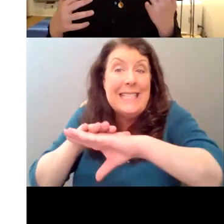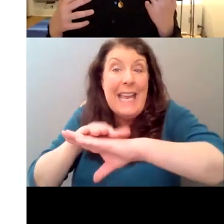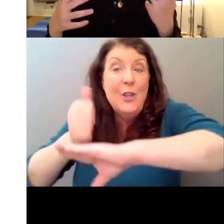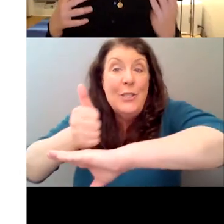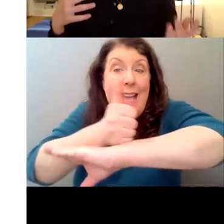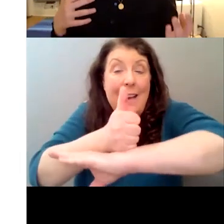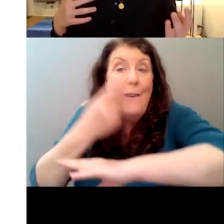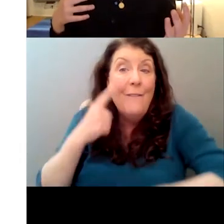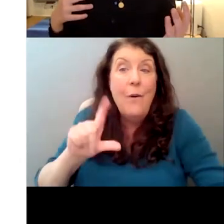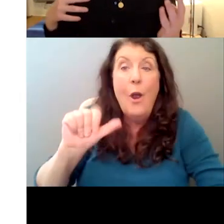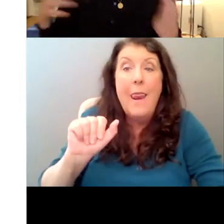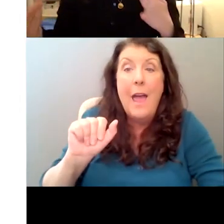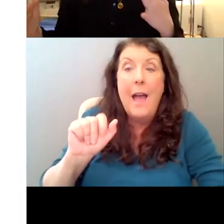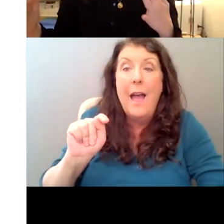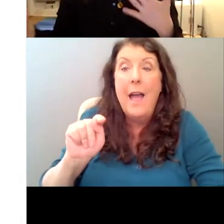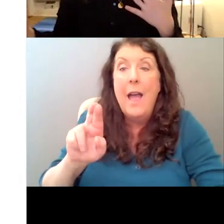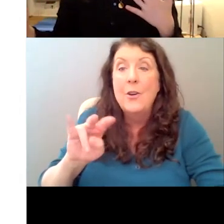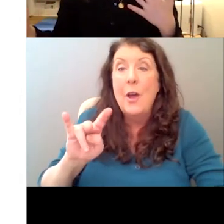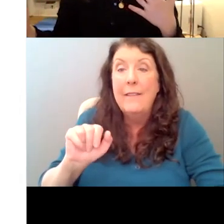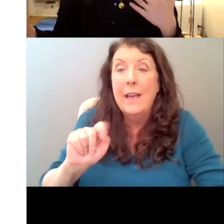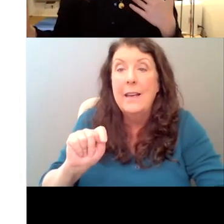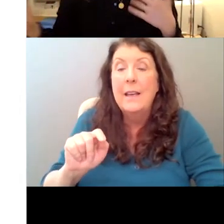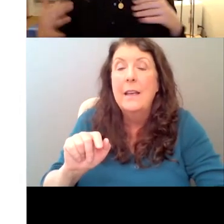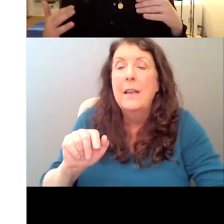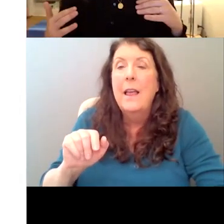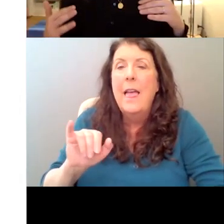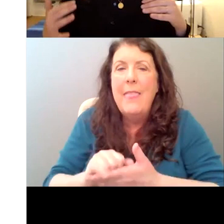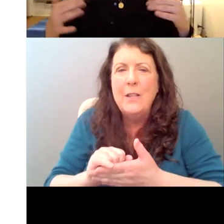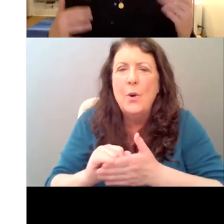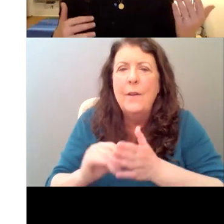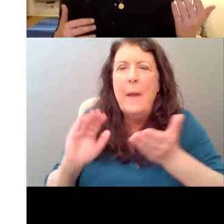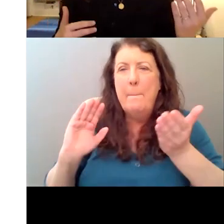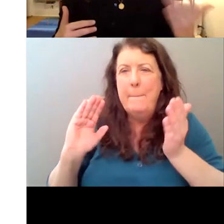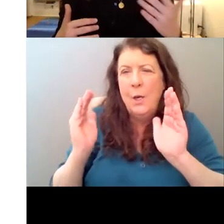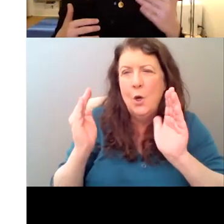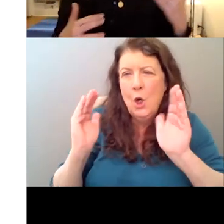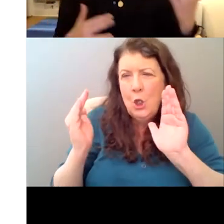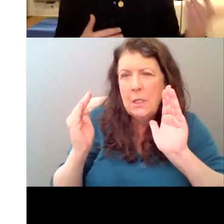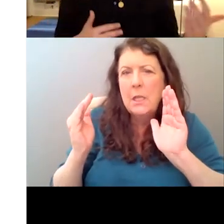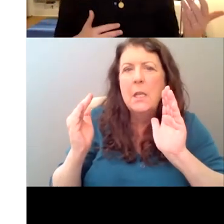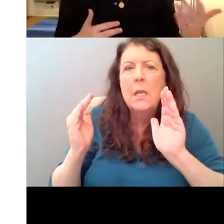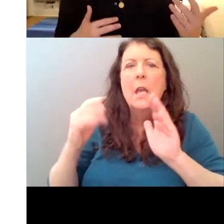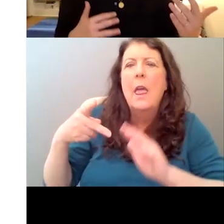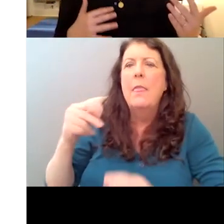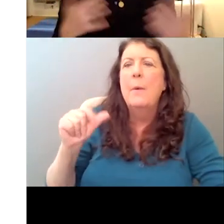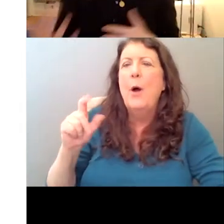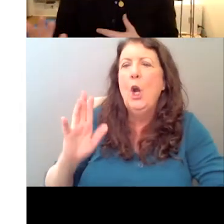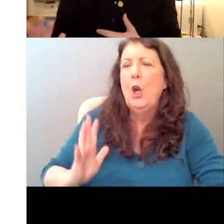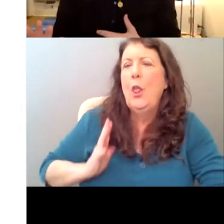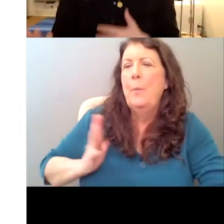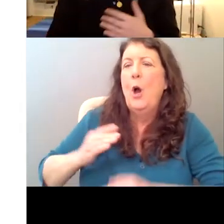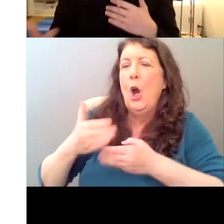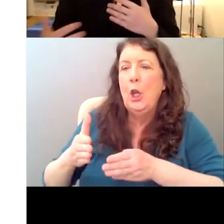heightened way mirrors the parlor of the evergreens and that Adelaide is wearing a gold dress like Sue's. And so